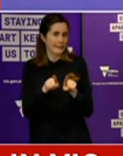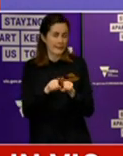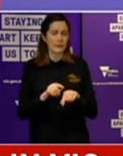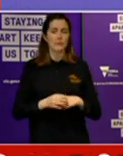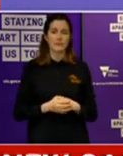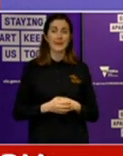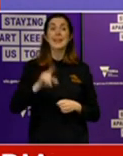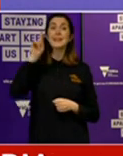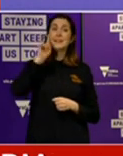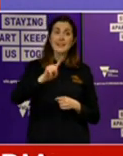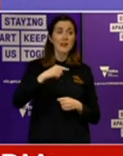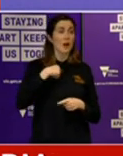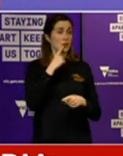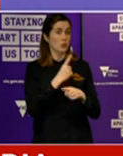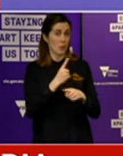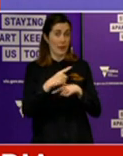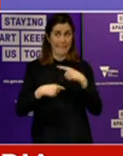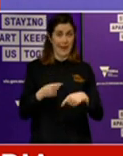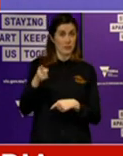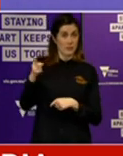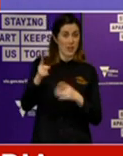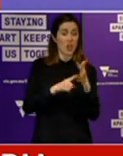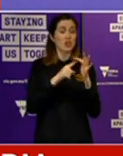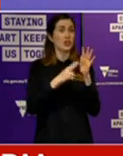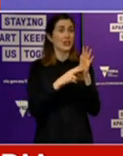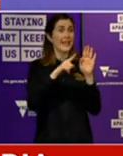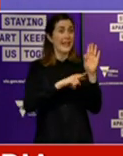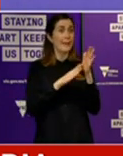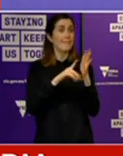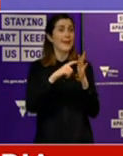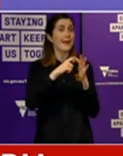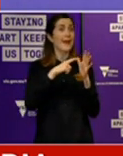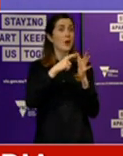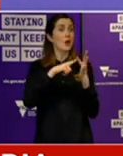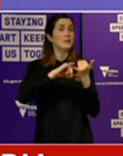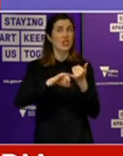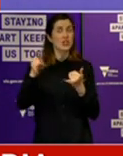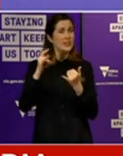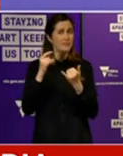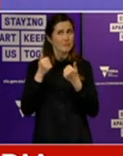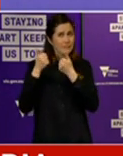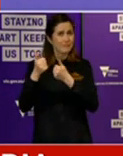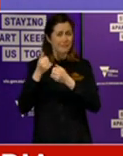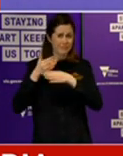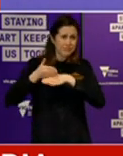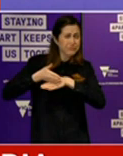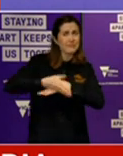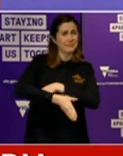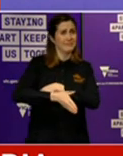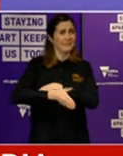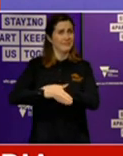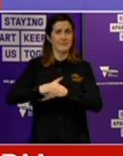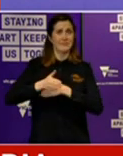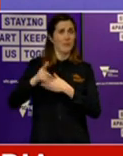Yesterday I made some comments, and I'll make them again. Jenny was a very hard-working member of the team. I wish her well, and I don't